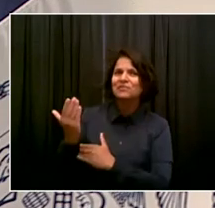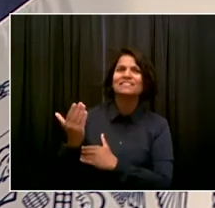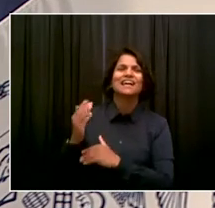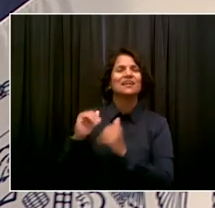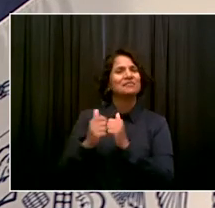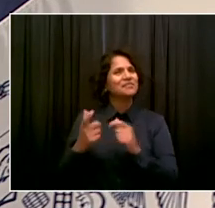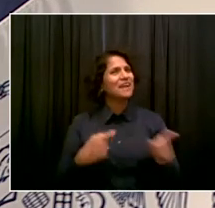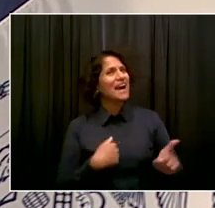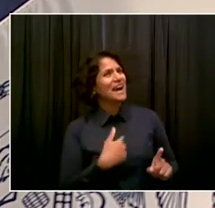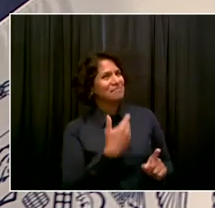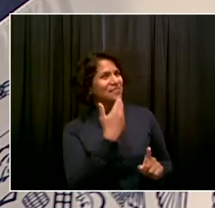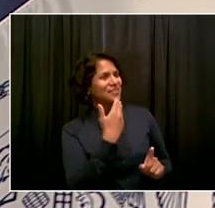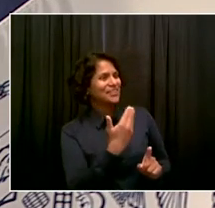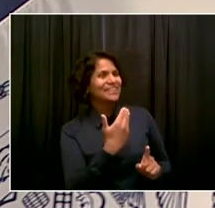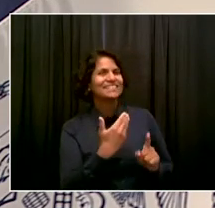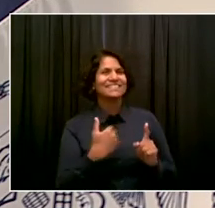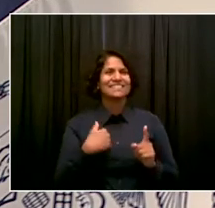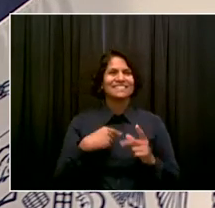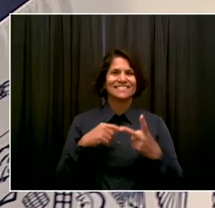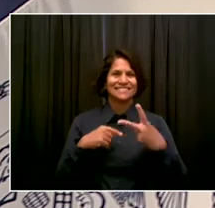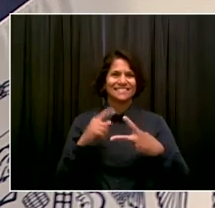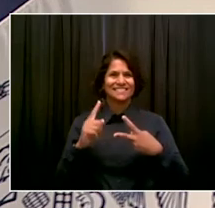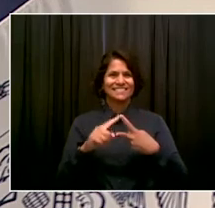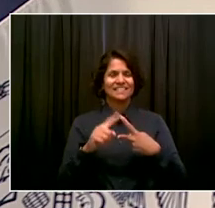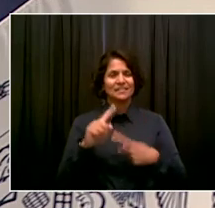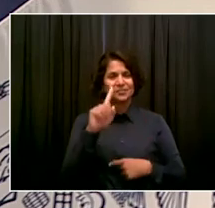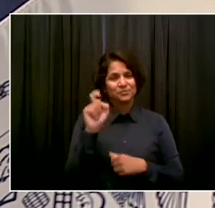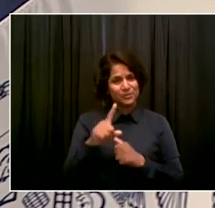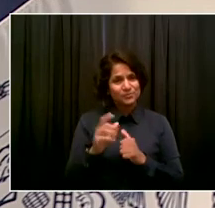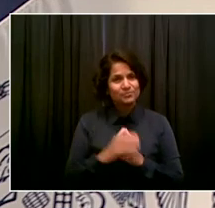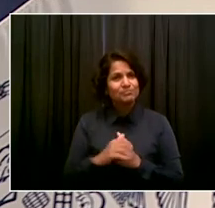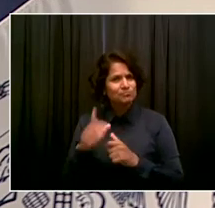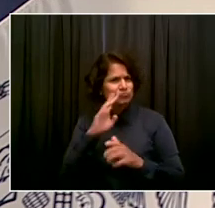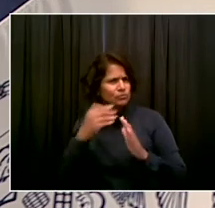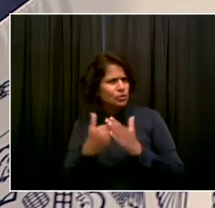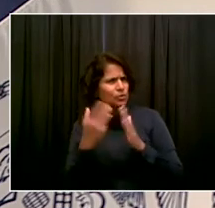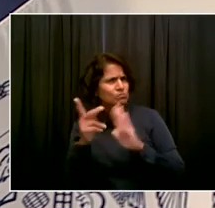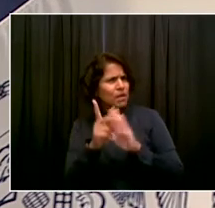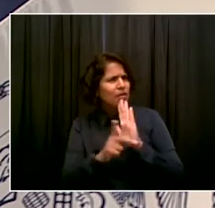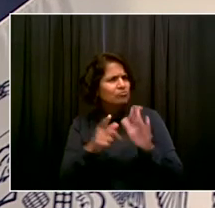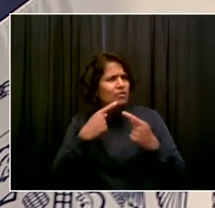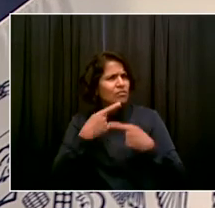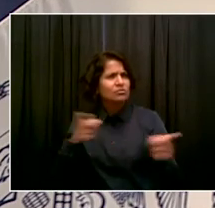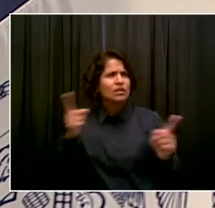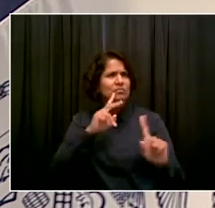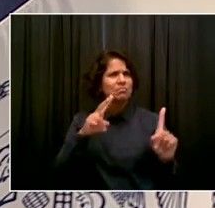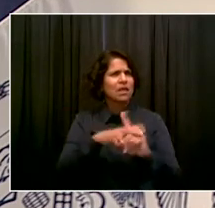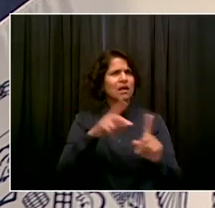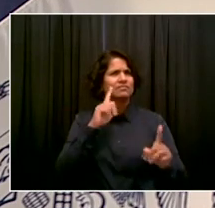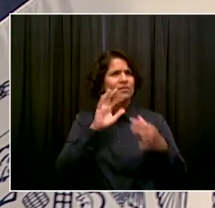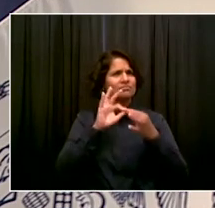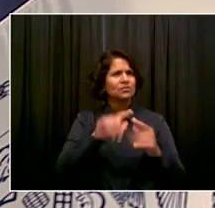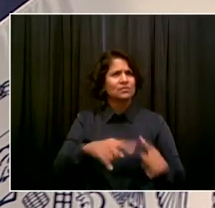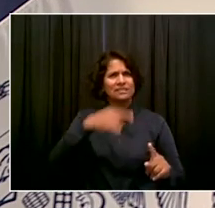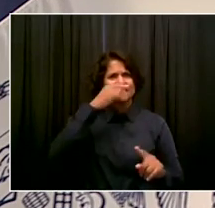new policy apply to children under the age of 12 who cannot be vaccinated yet?